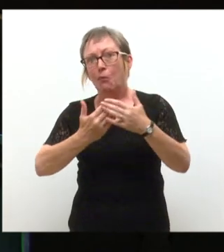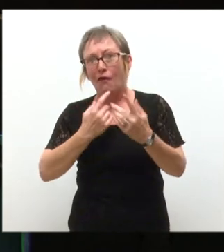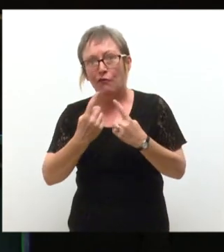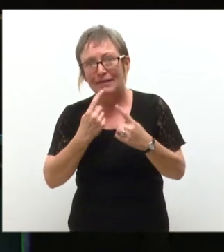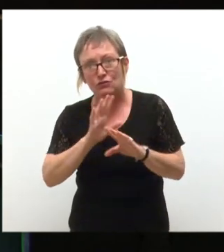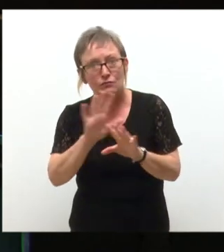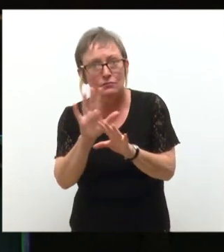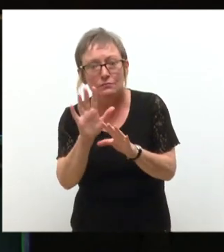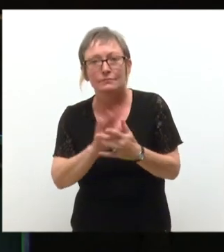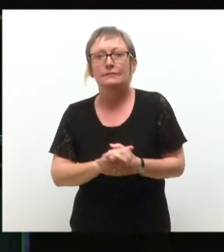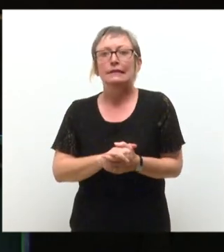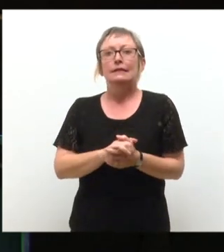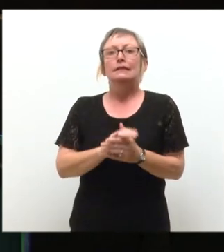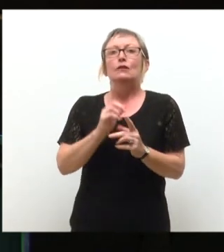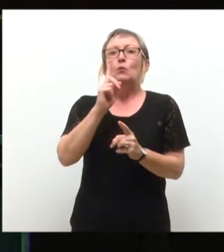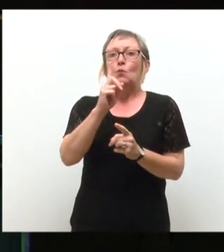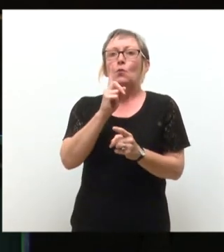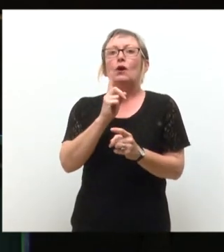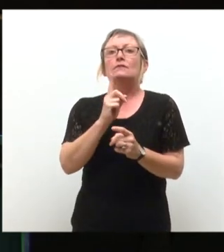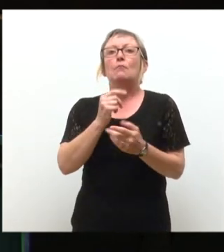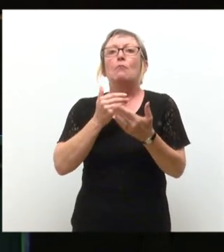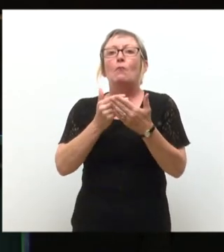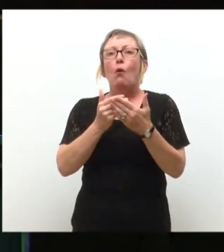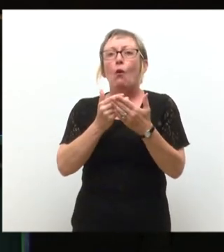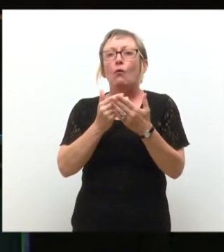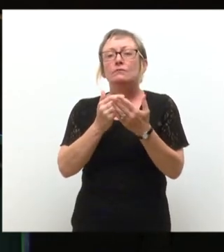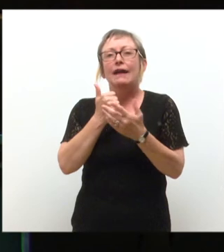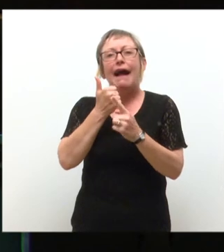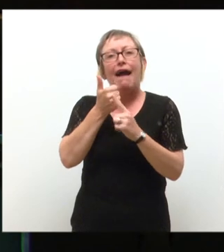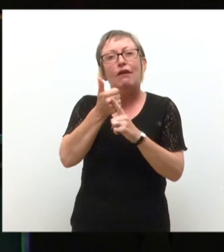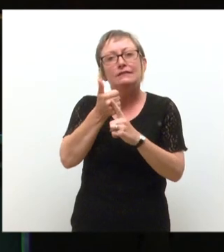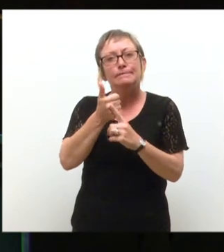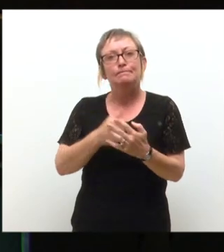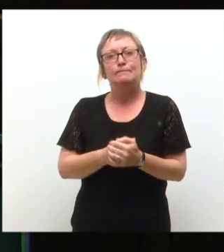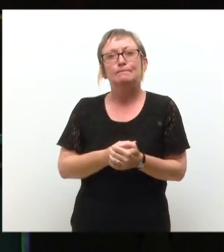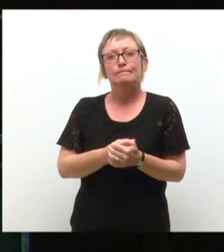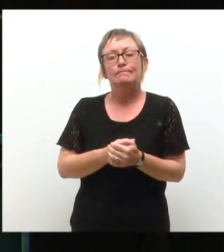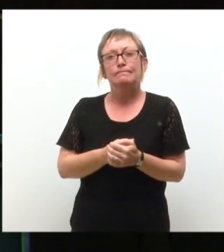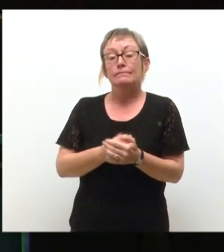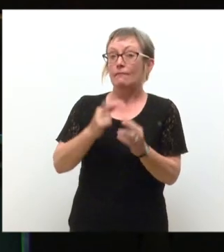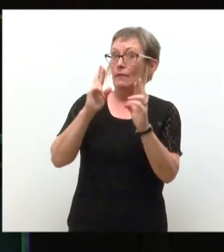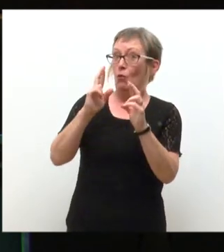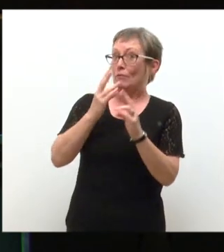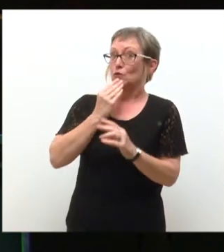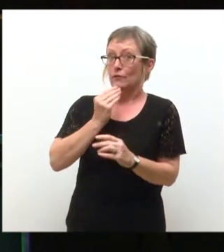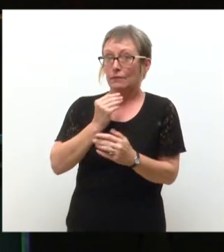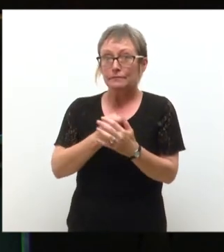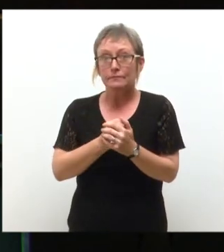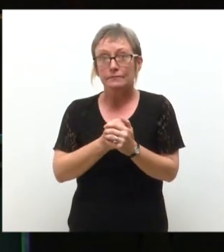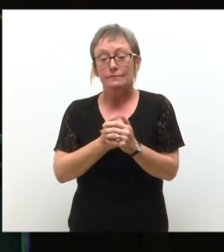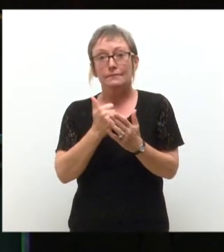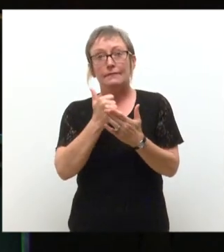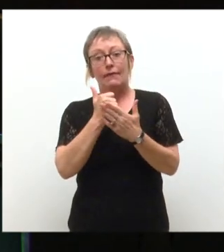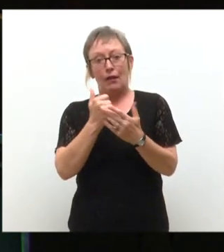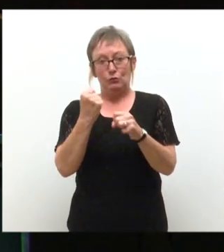I want to share just one more piece of advice with you that I hope is useful and helps make your